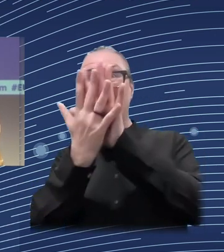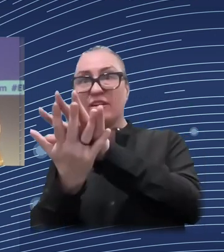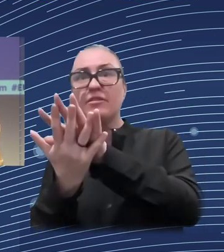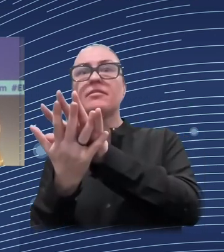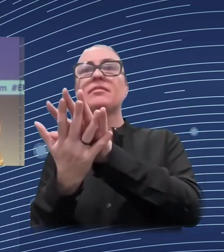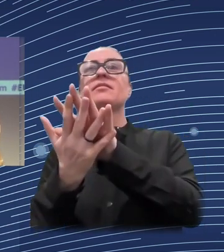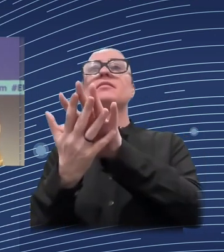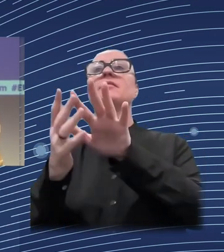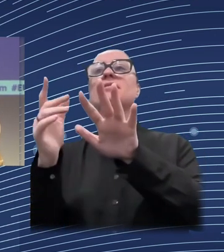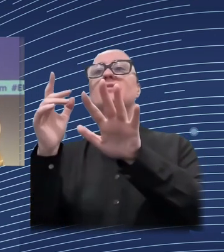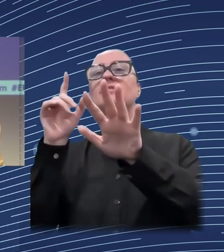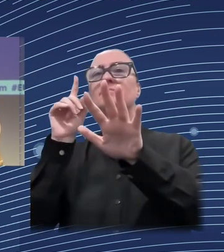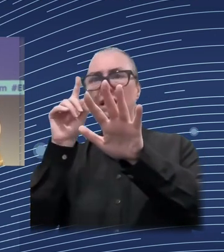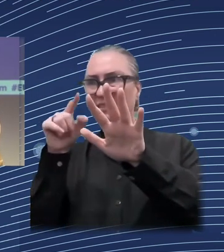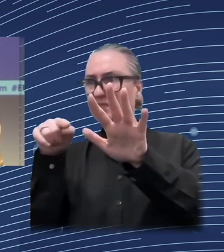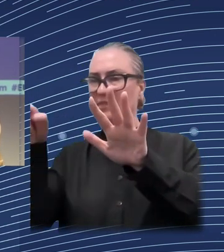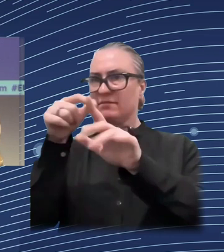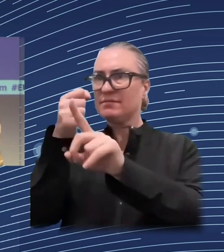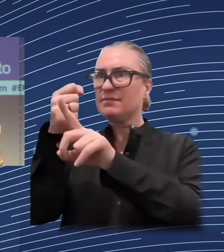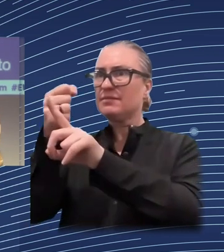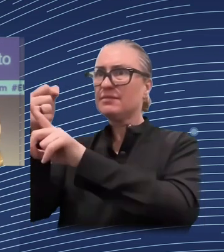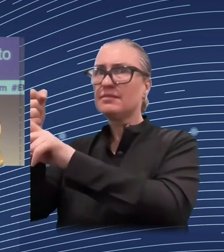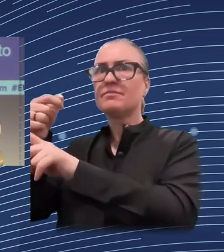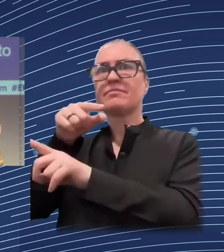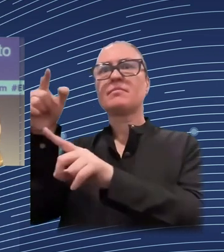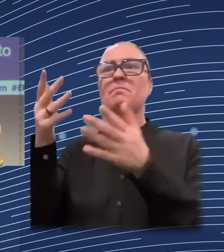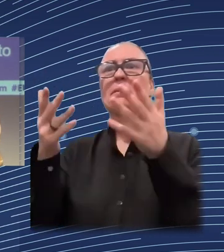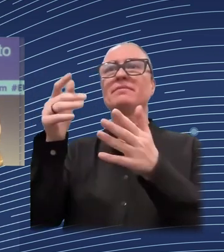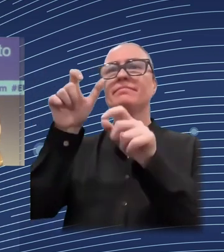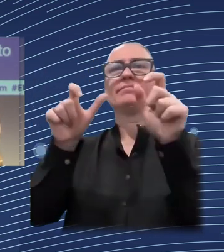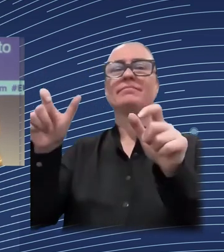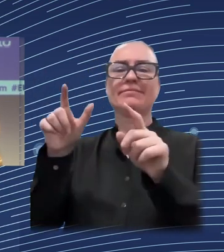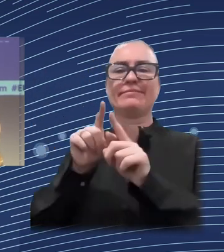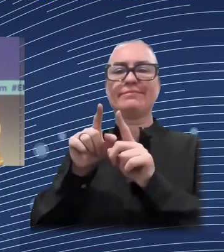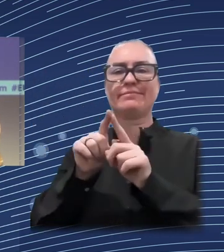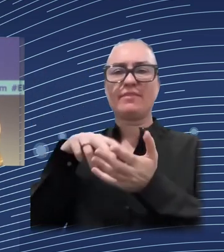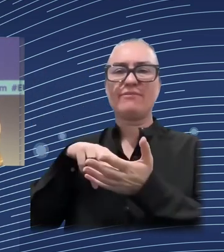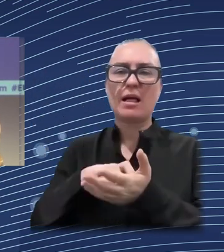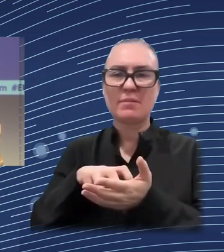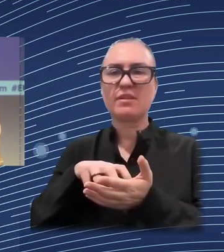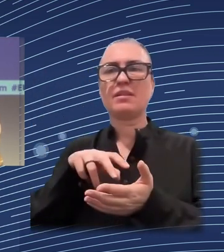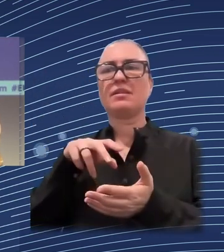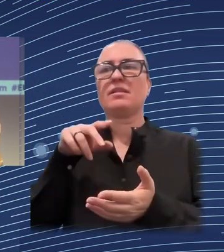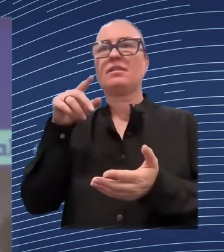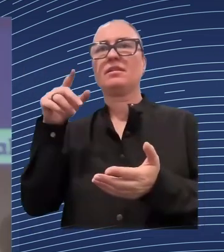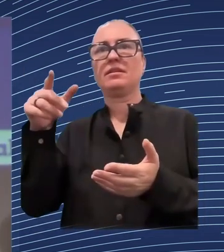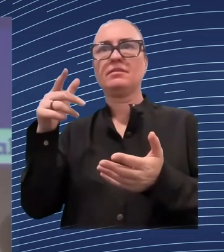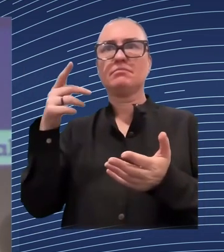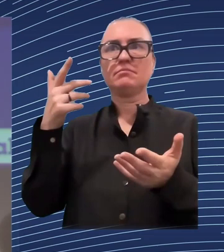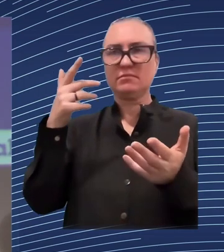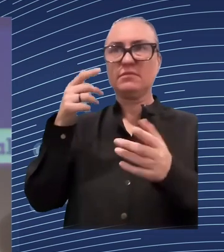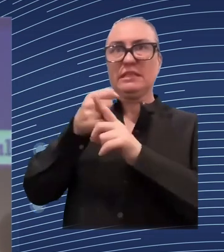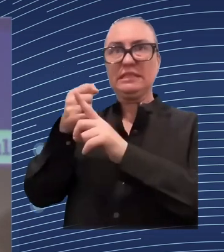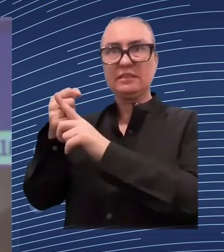and has to be taken into account. Yeah. Many things. I will not try to sum up the whole discussion. But I think the